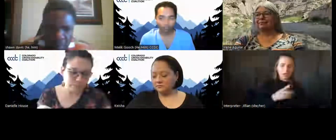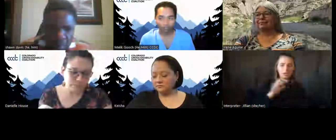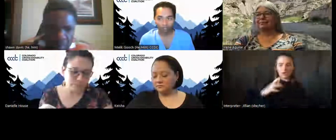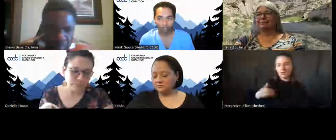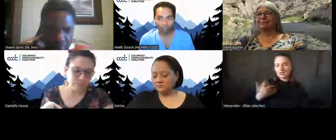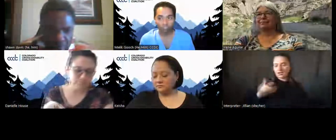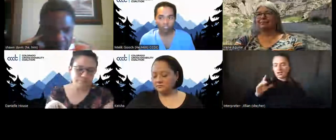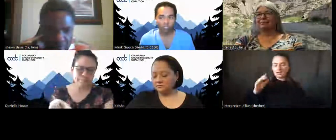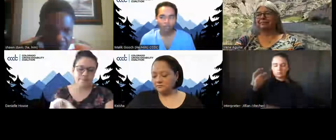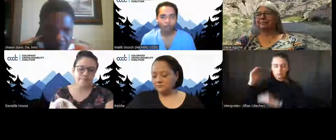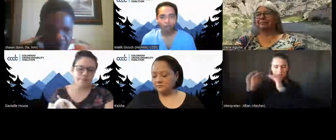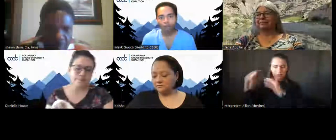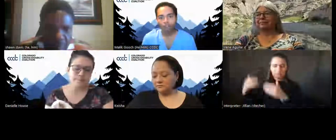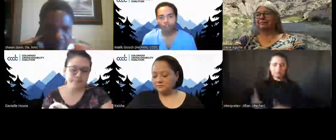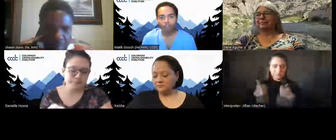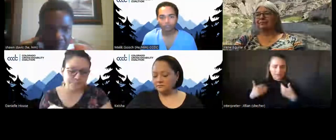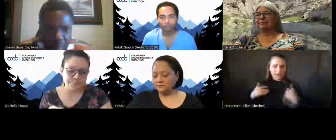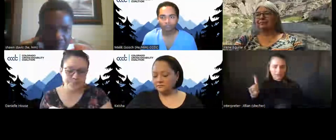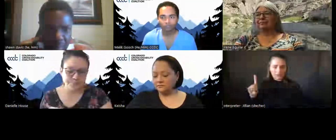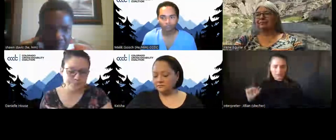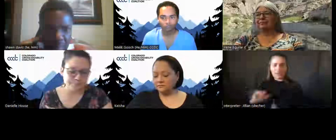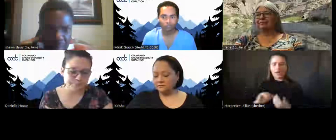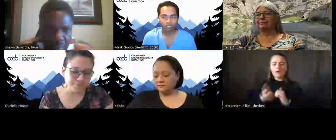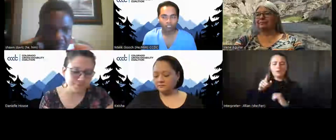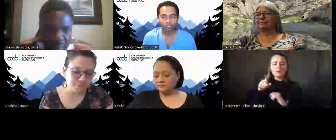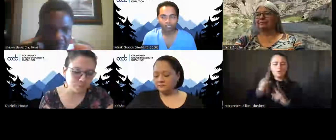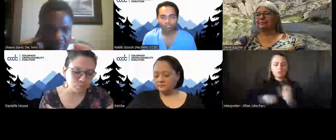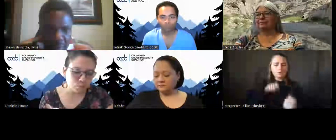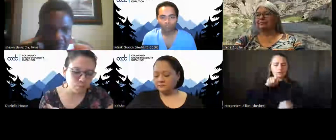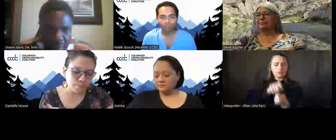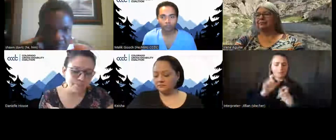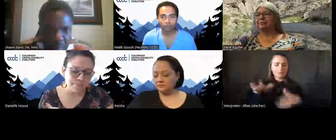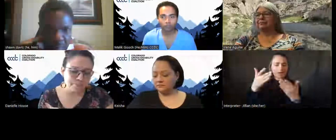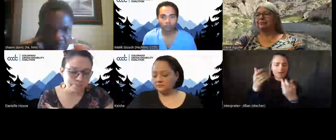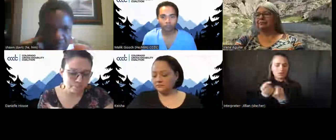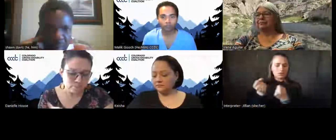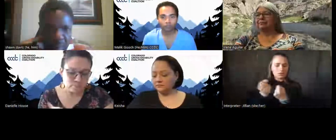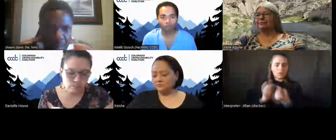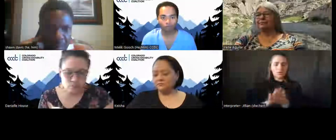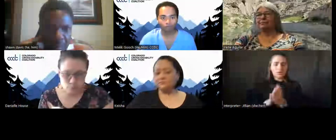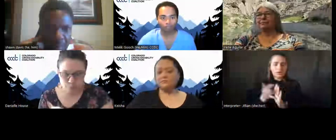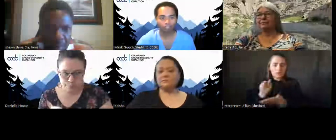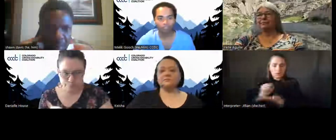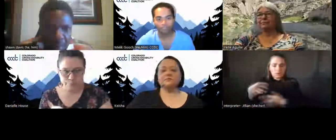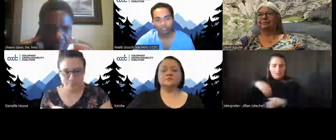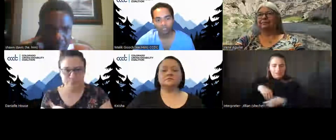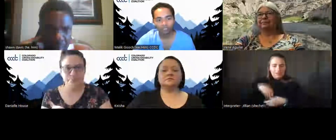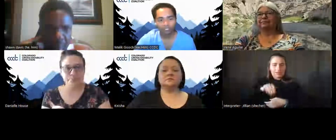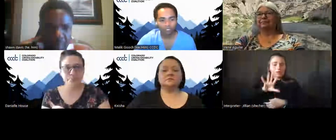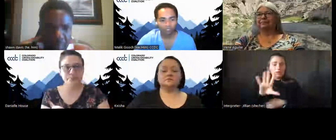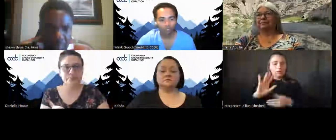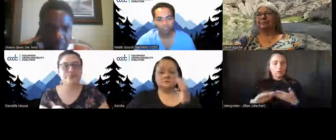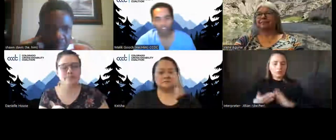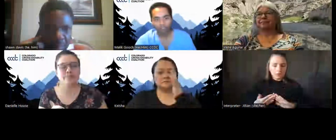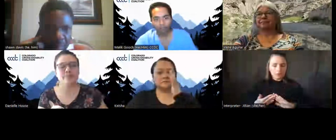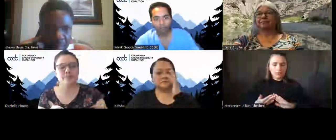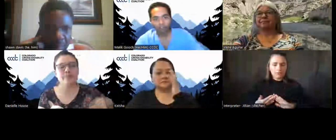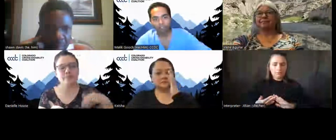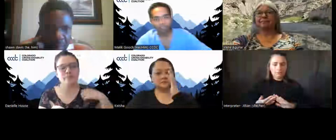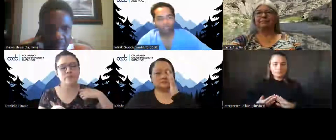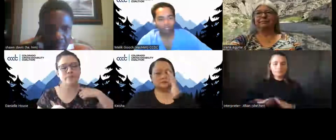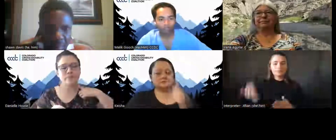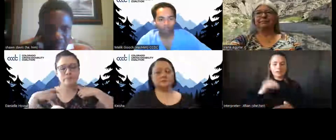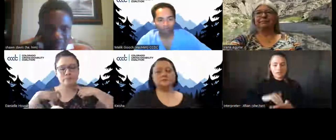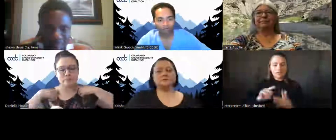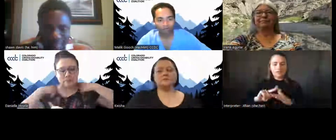multiple disabilities, how have you specifically provided support and acted as a resource within your own community? And once again, we